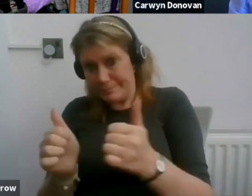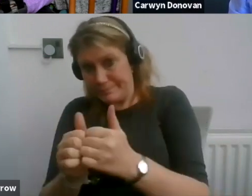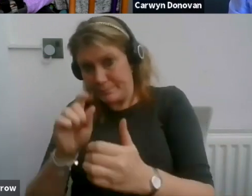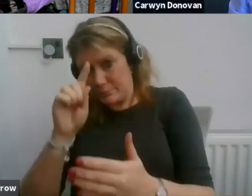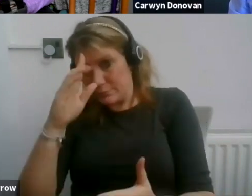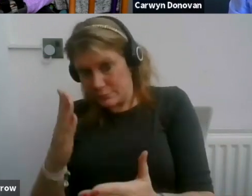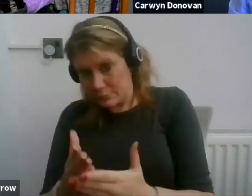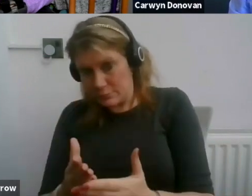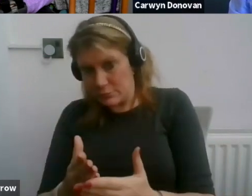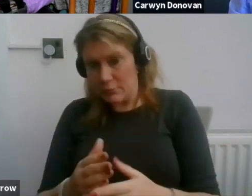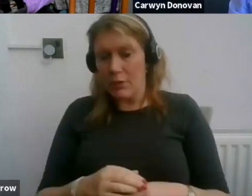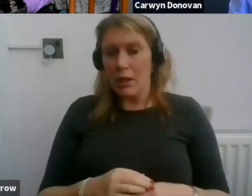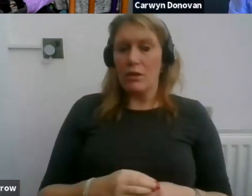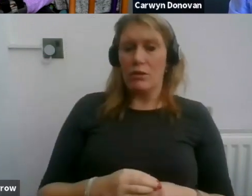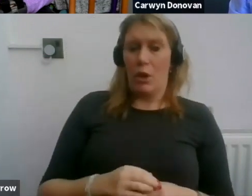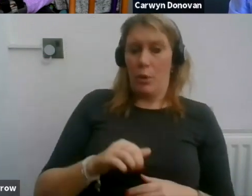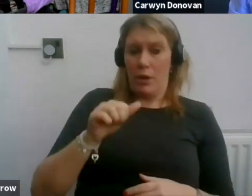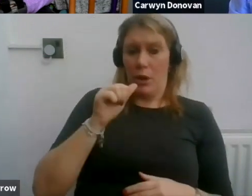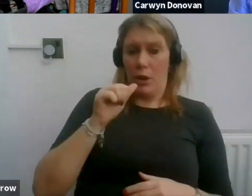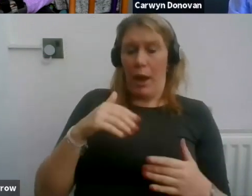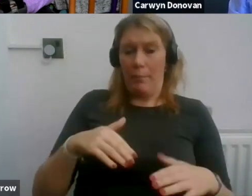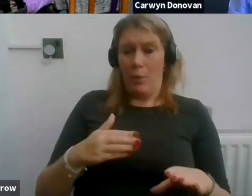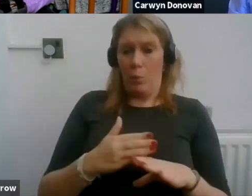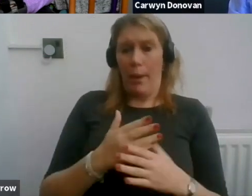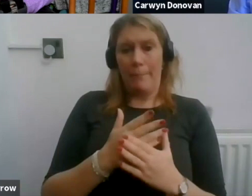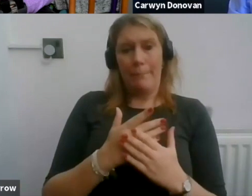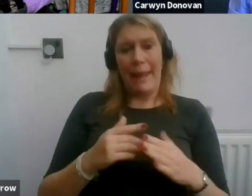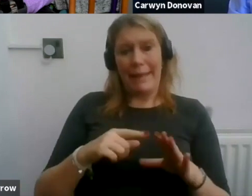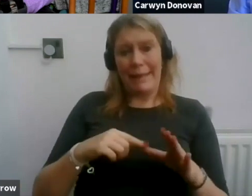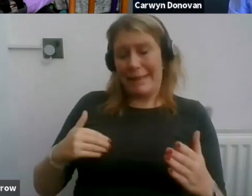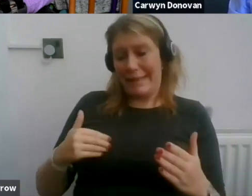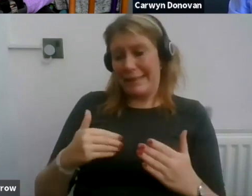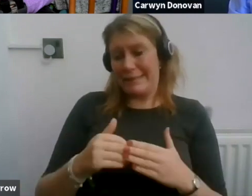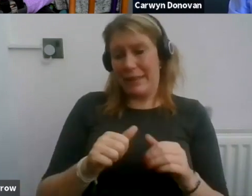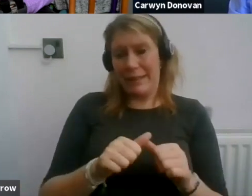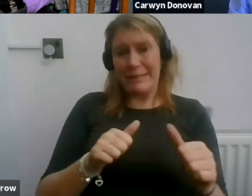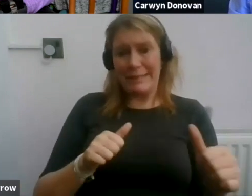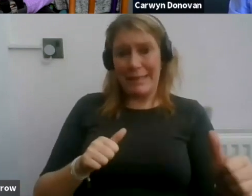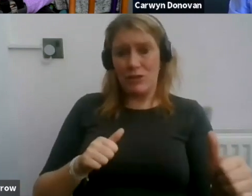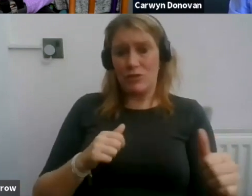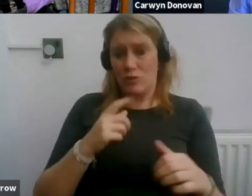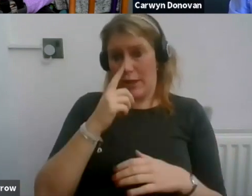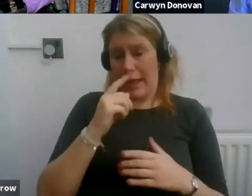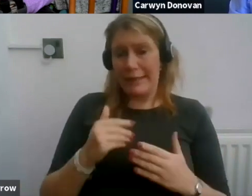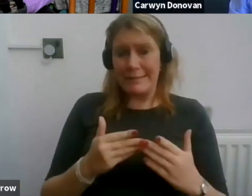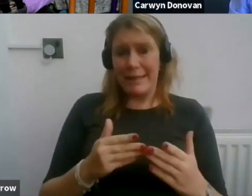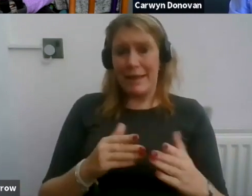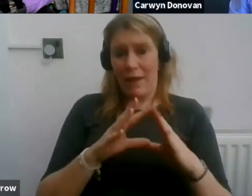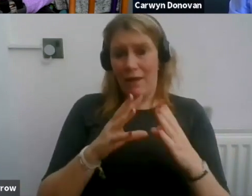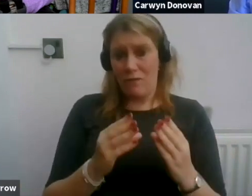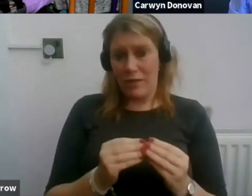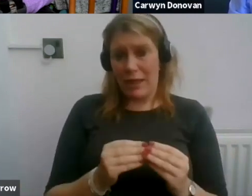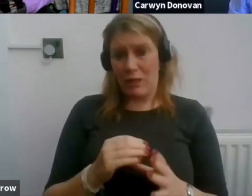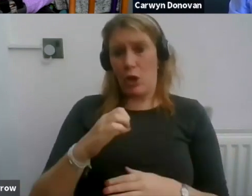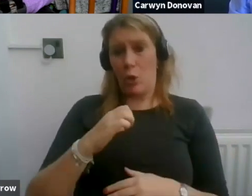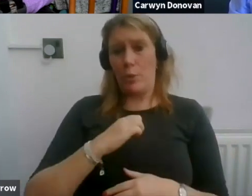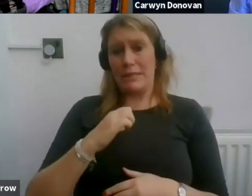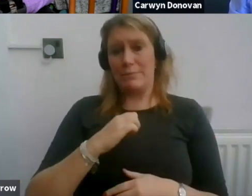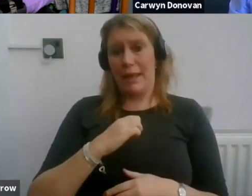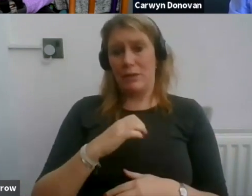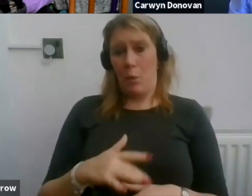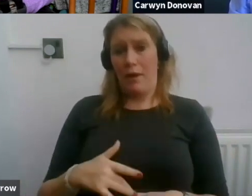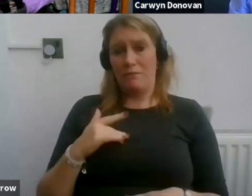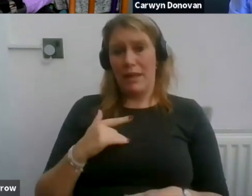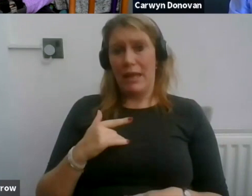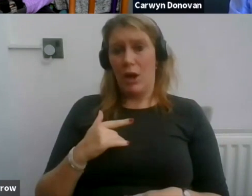I've worked many years in this industry, I can deliver everything you expect me to, I think I